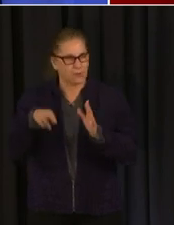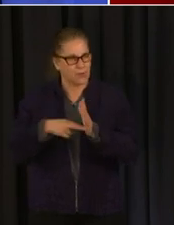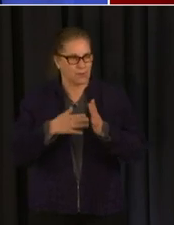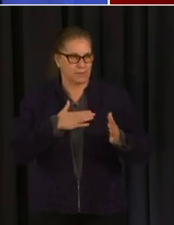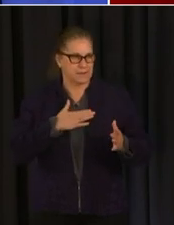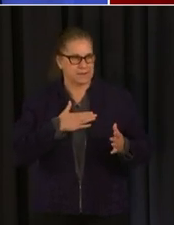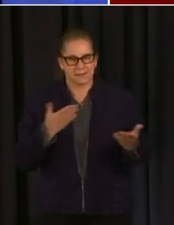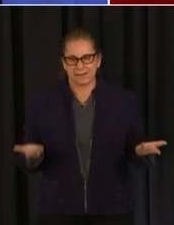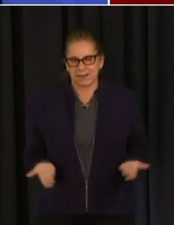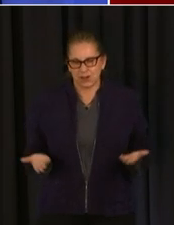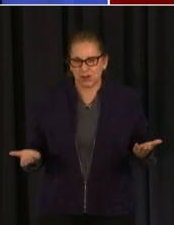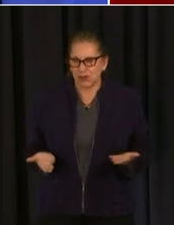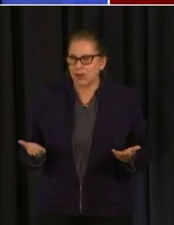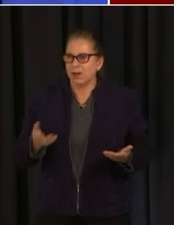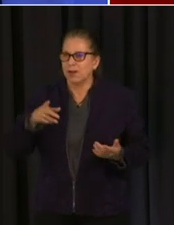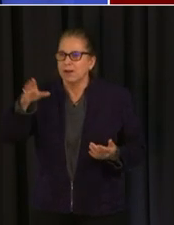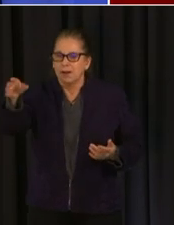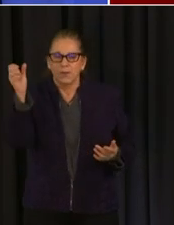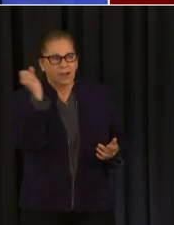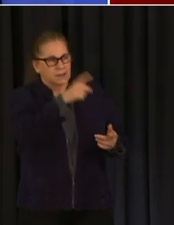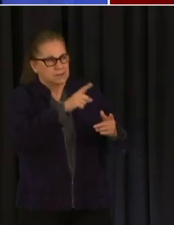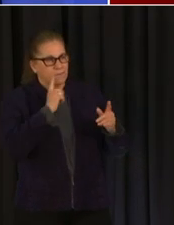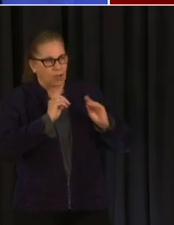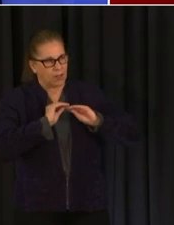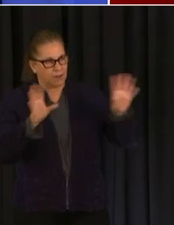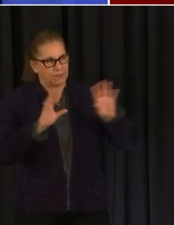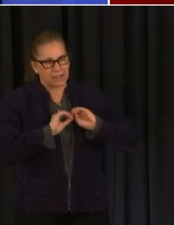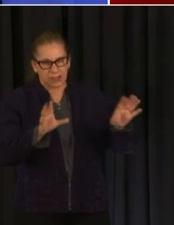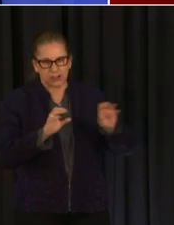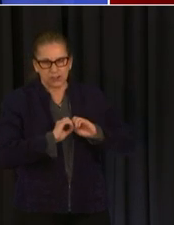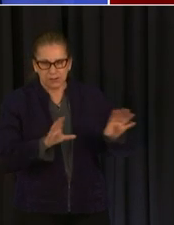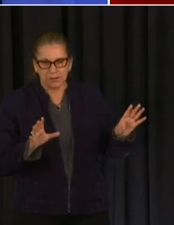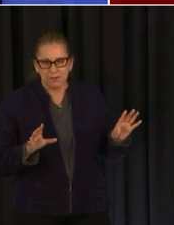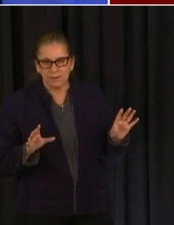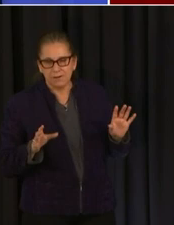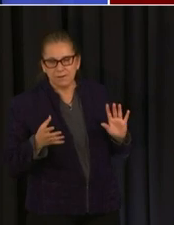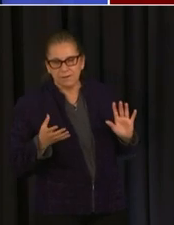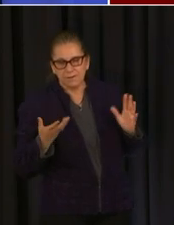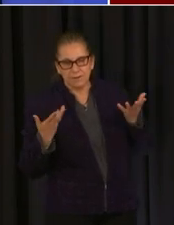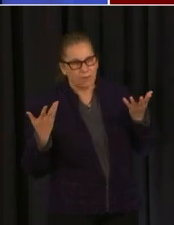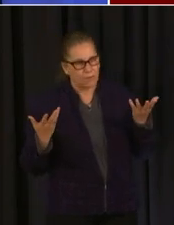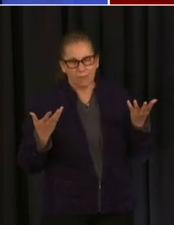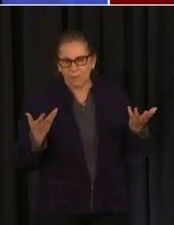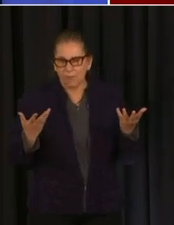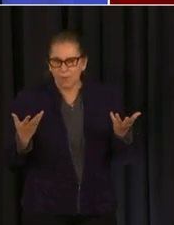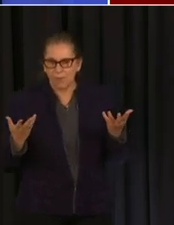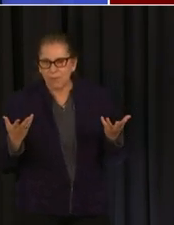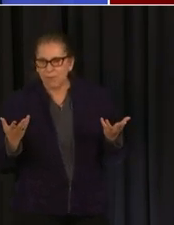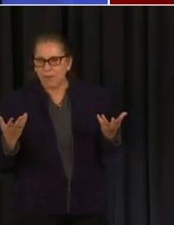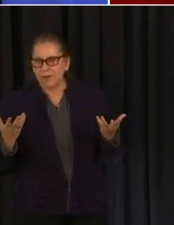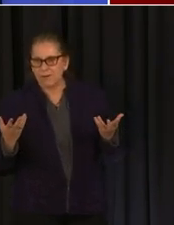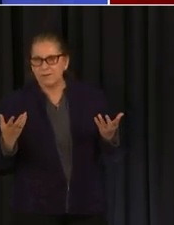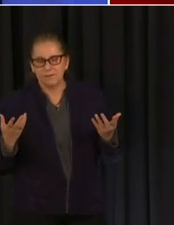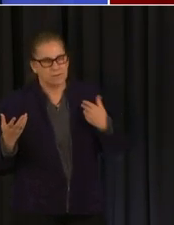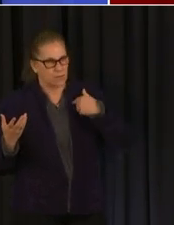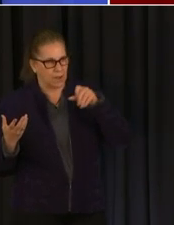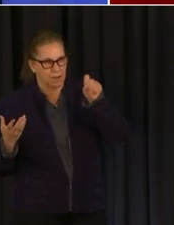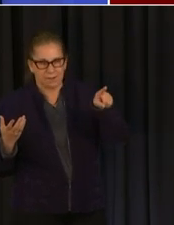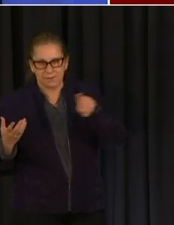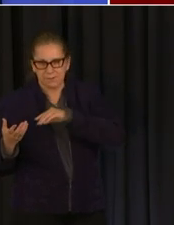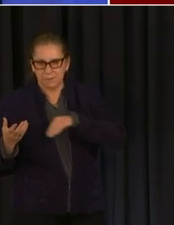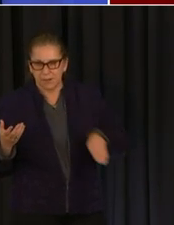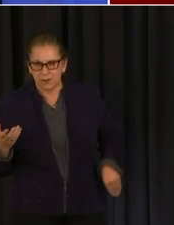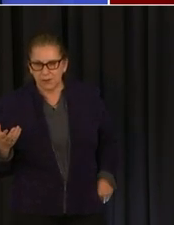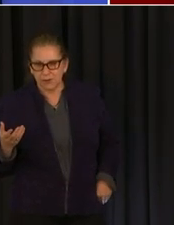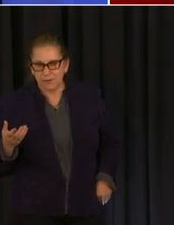get some clarity on the order that's coming i want to make sure i understand if if this changes in any way mandates on what people need to